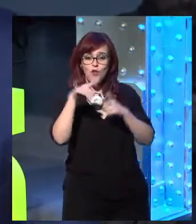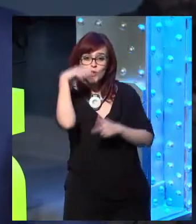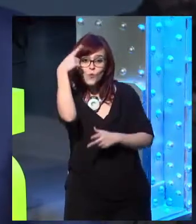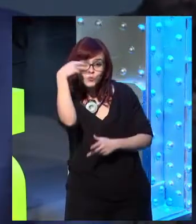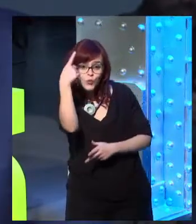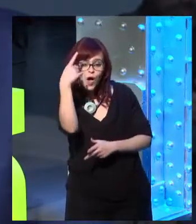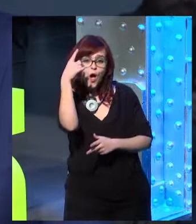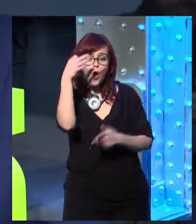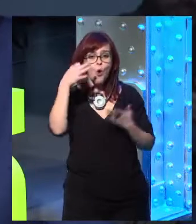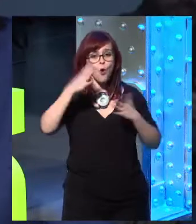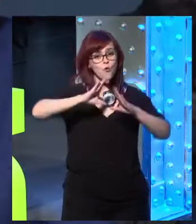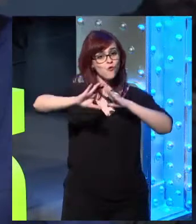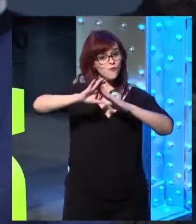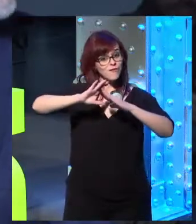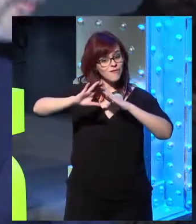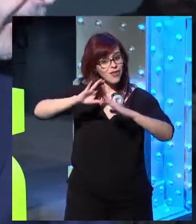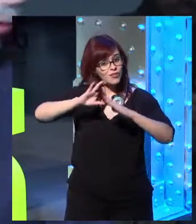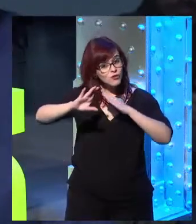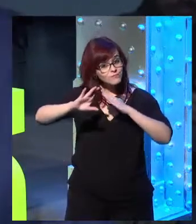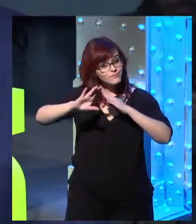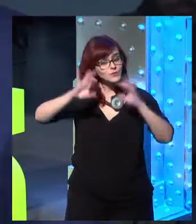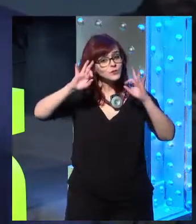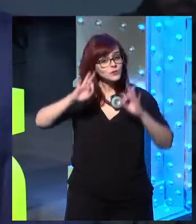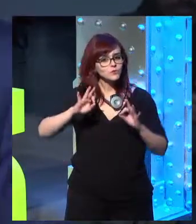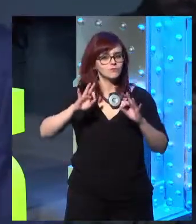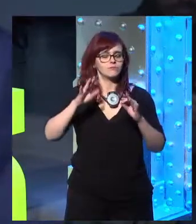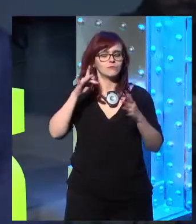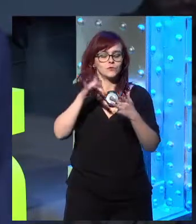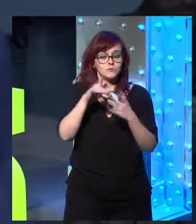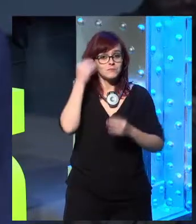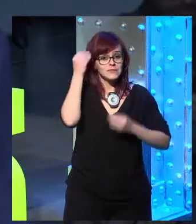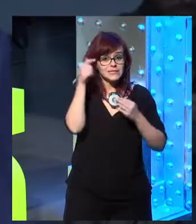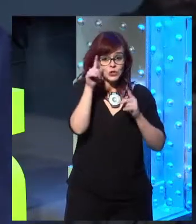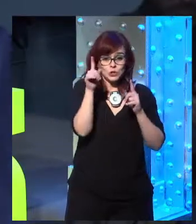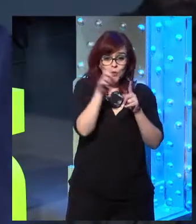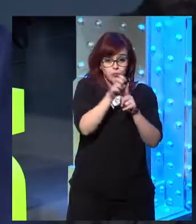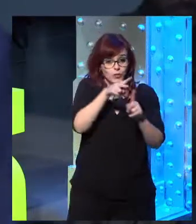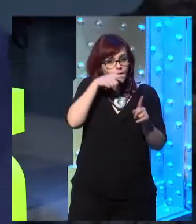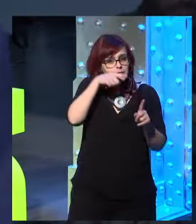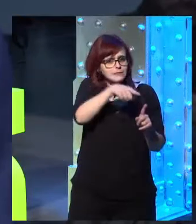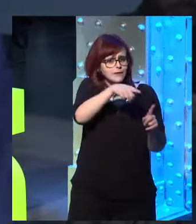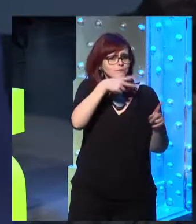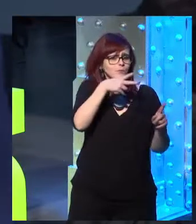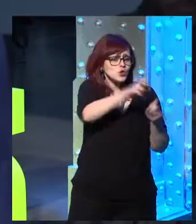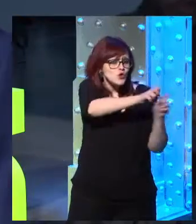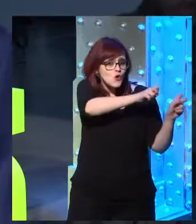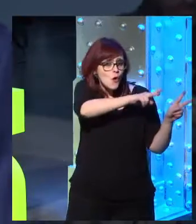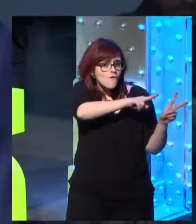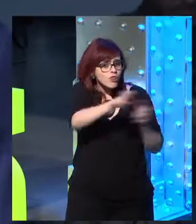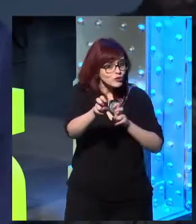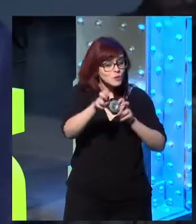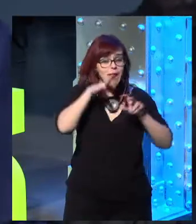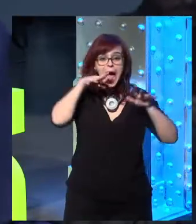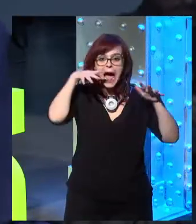culture and from communication, at its time was probably a near perspective.